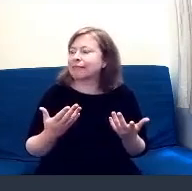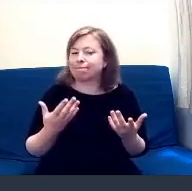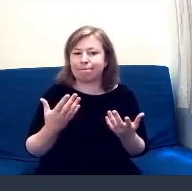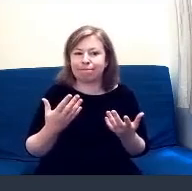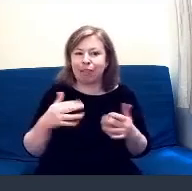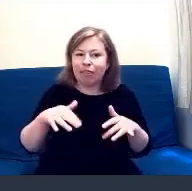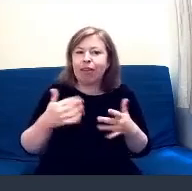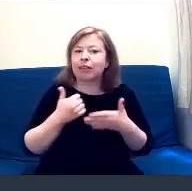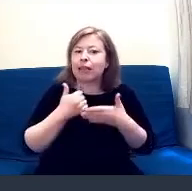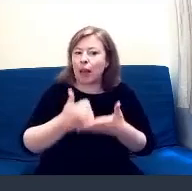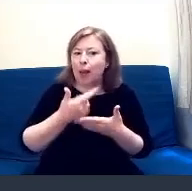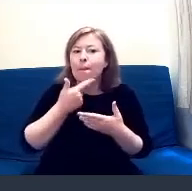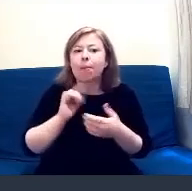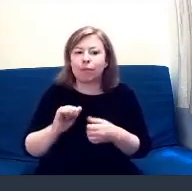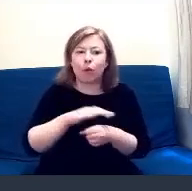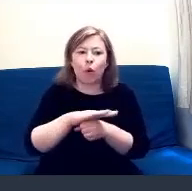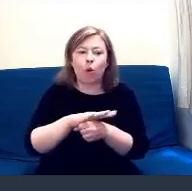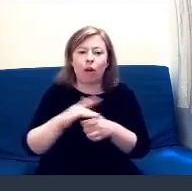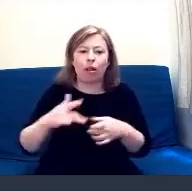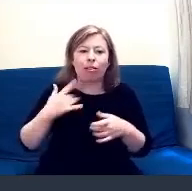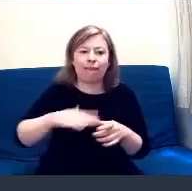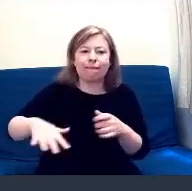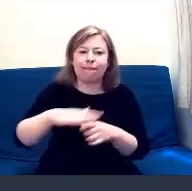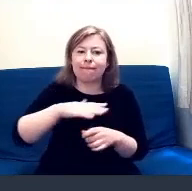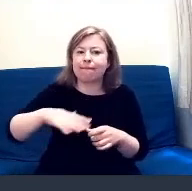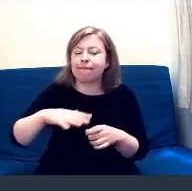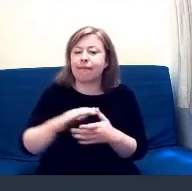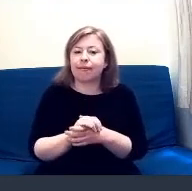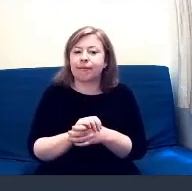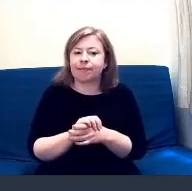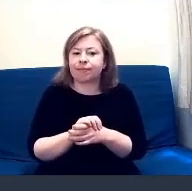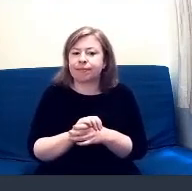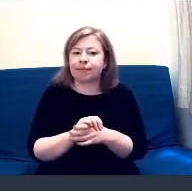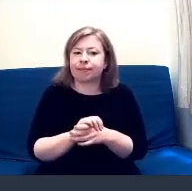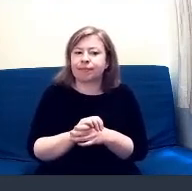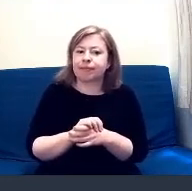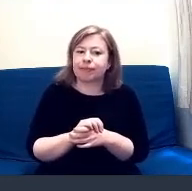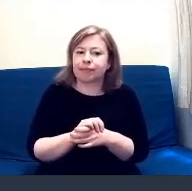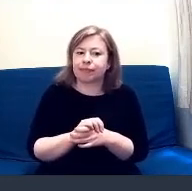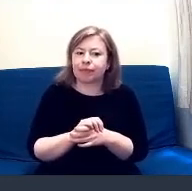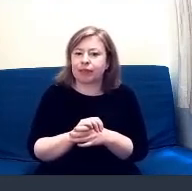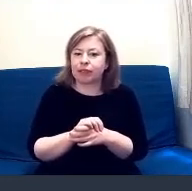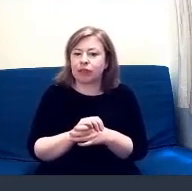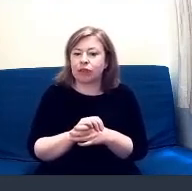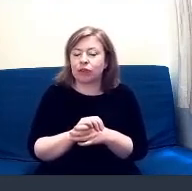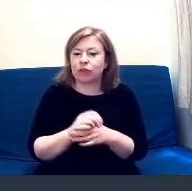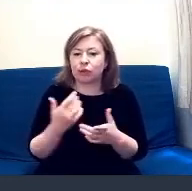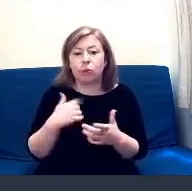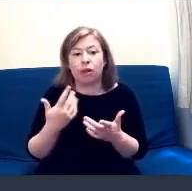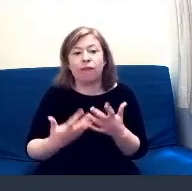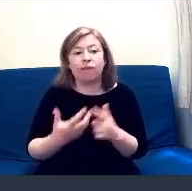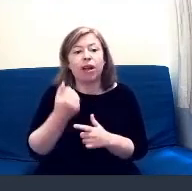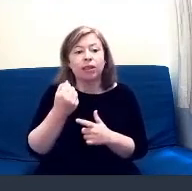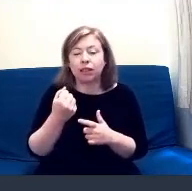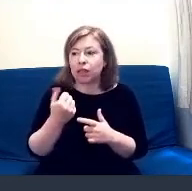within their local area. And to see how they've grown and how much